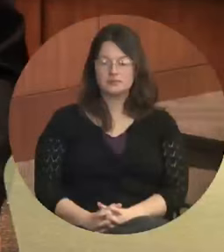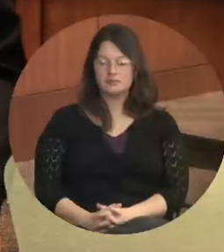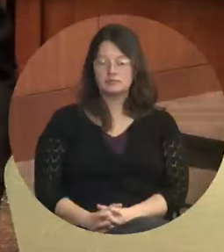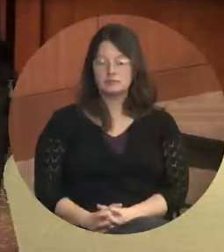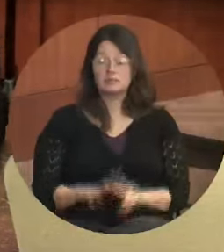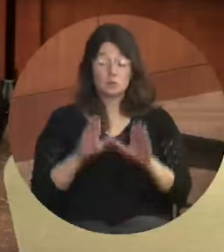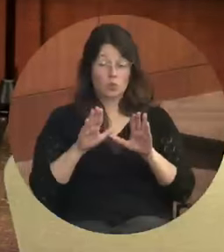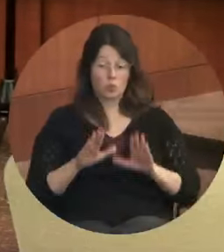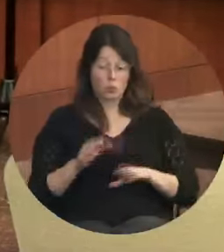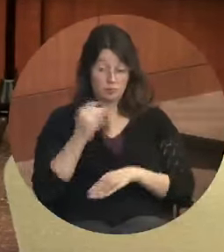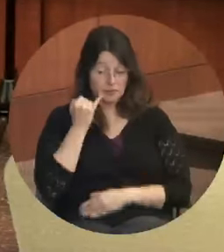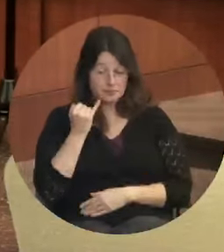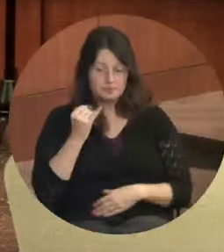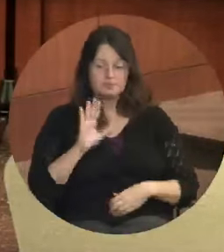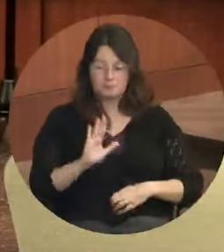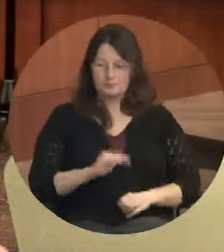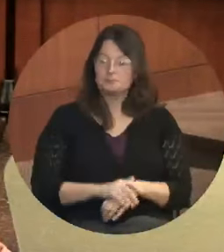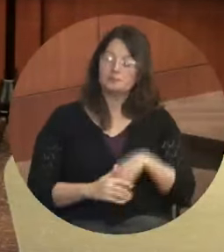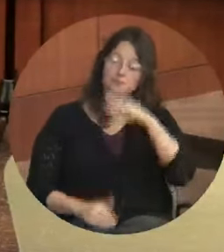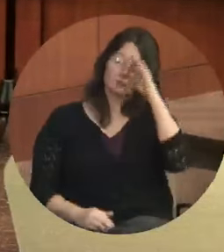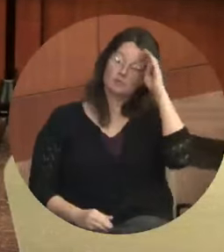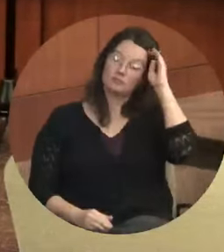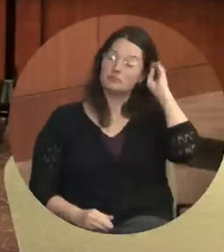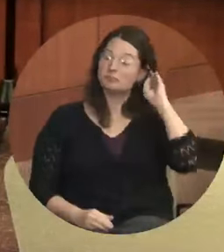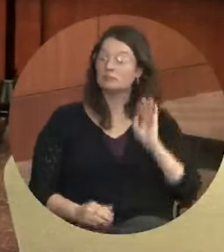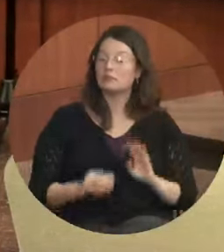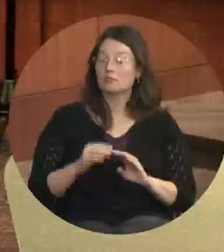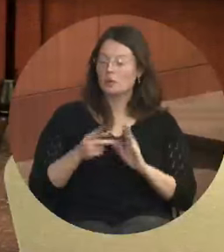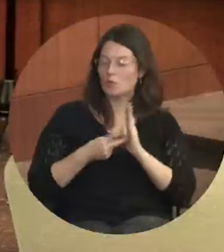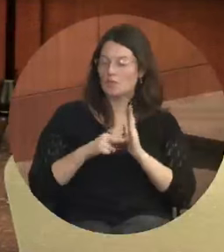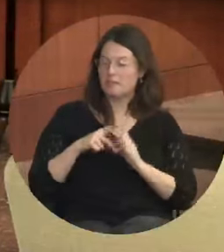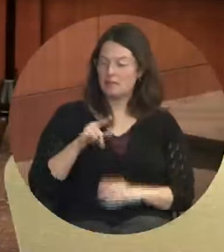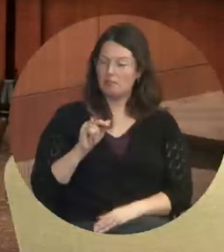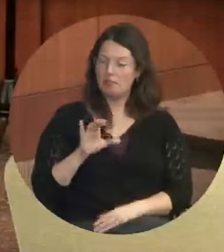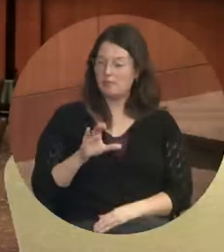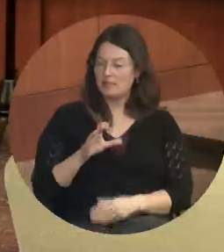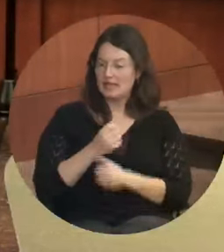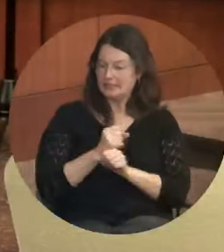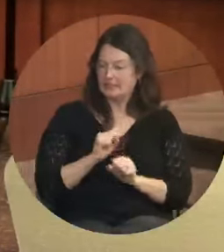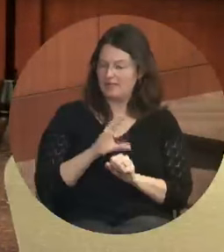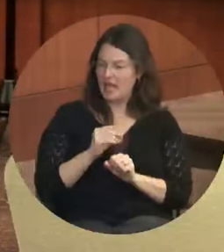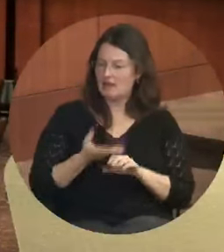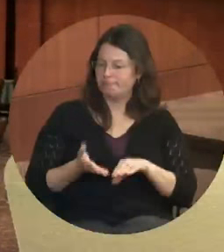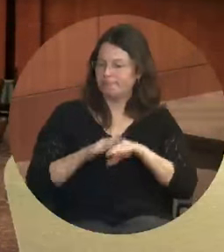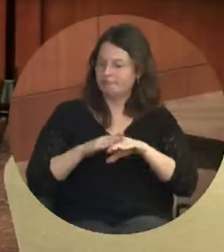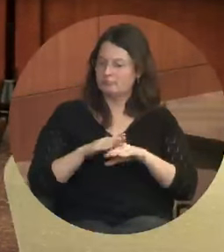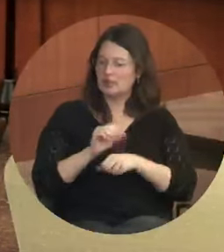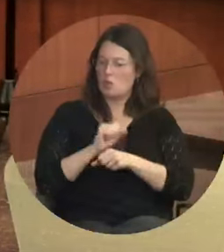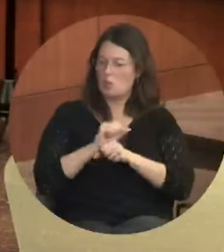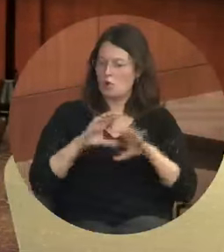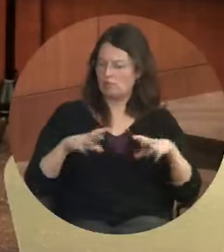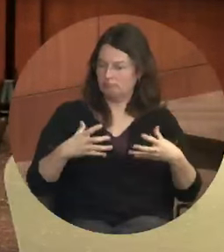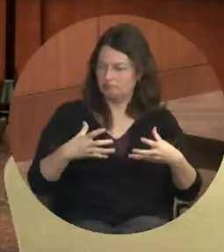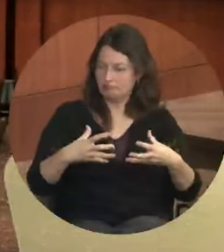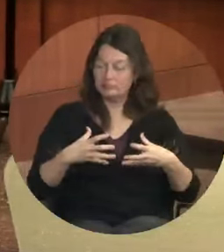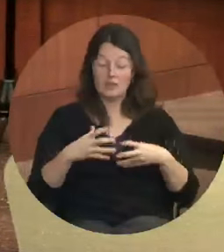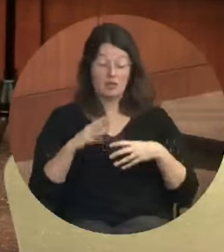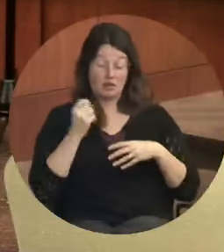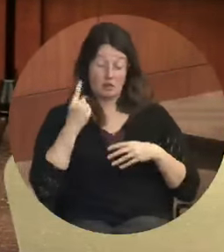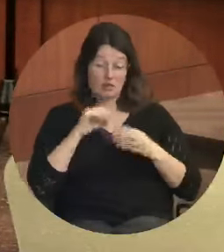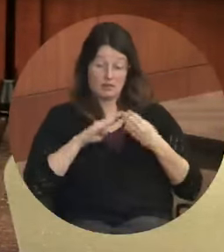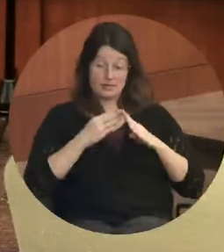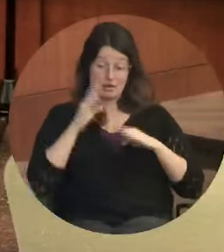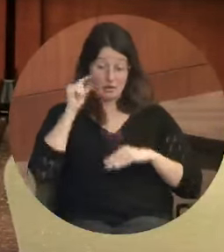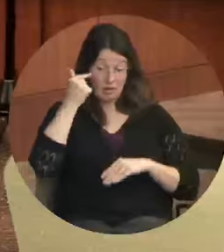question. So what do we mean by public safety and increasing that workforce? So the city government overall, due